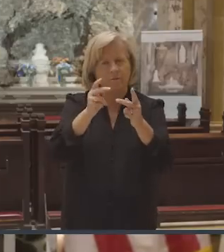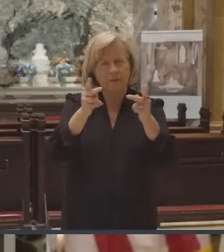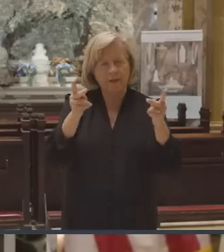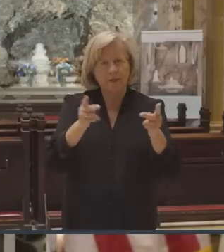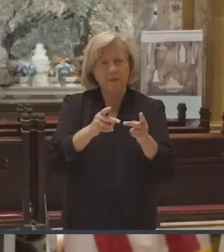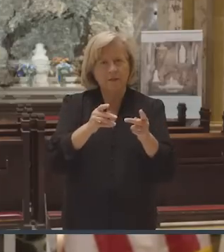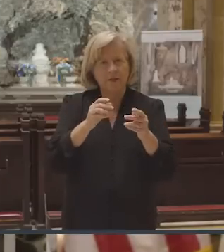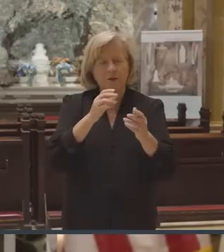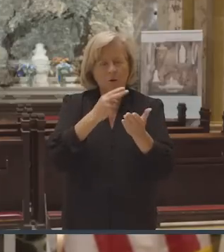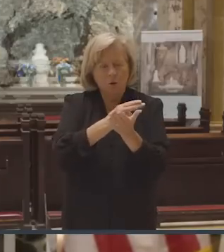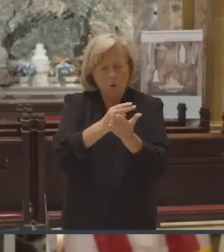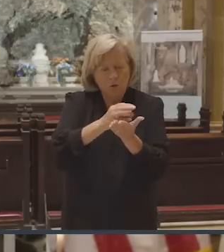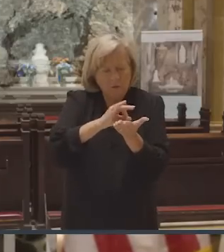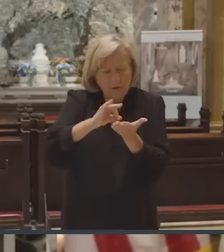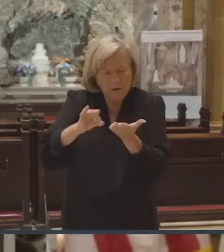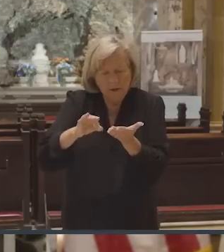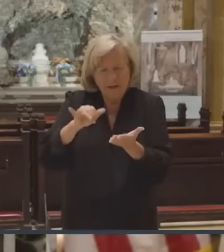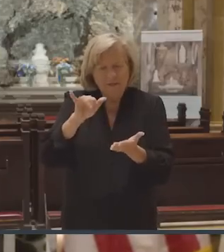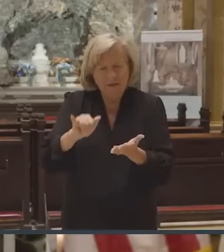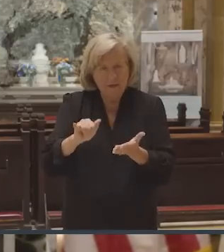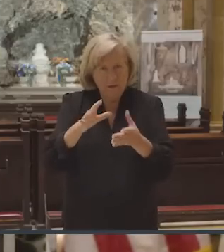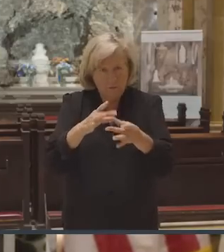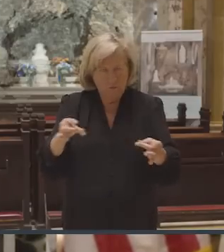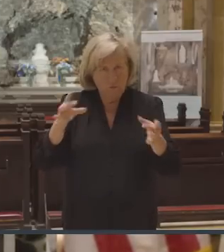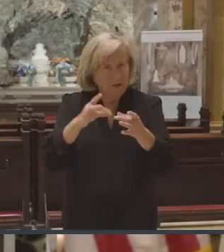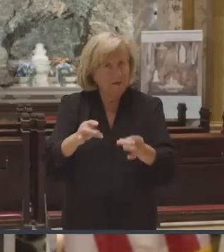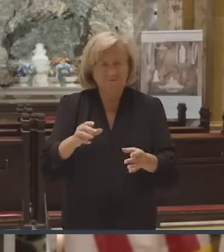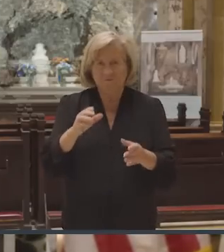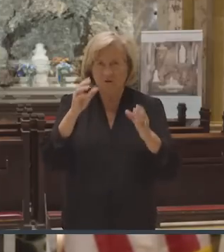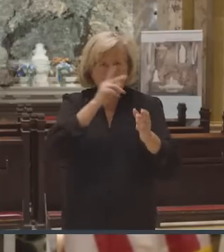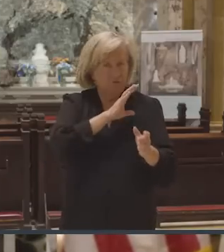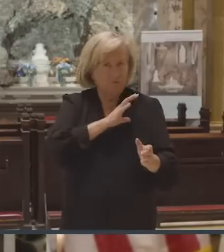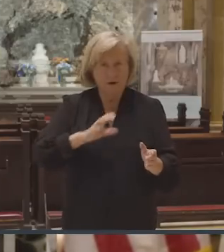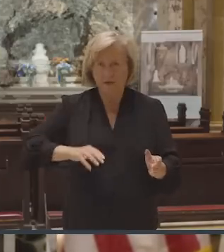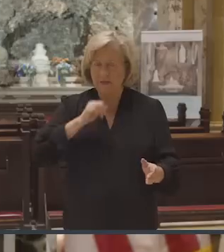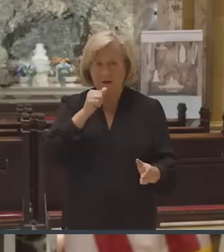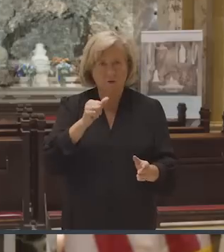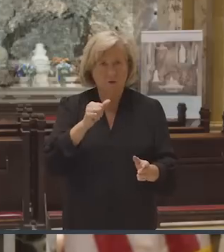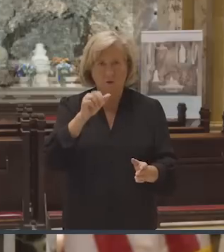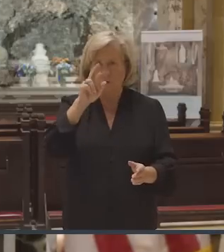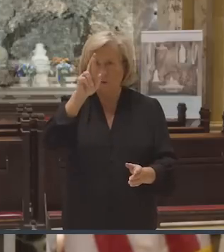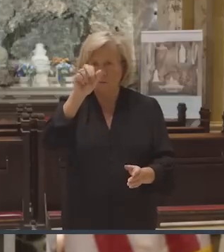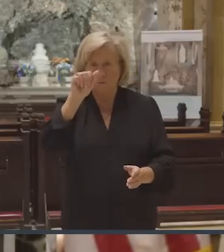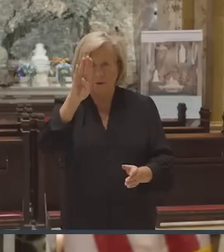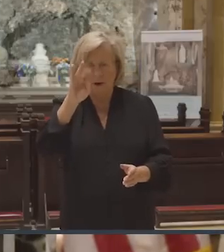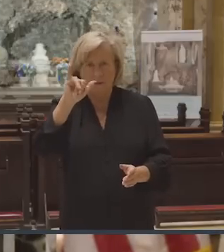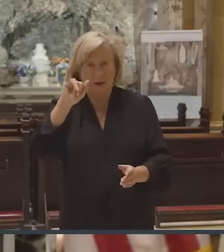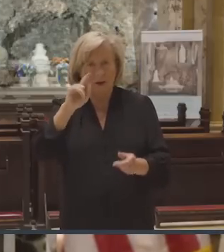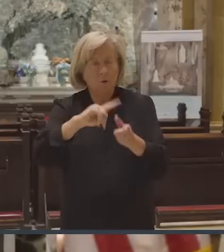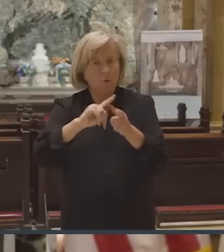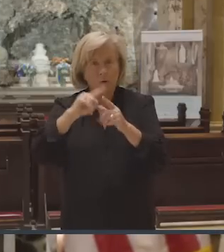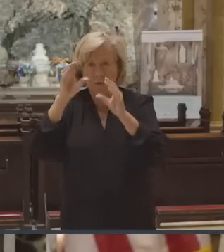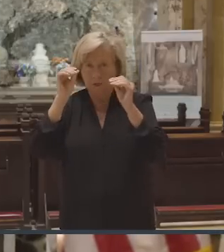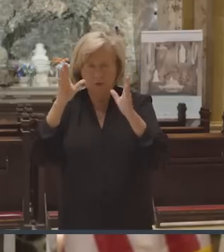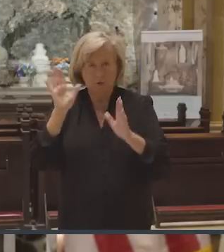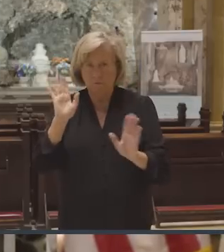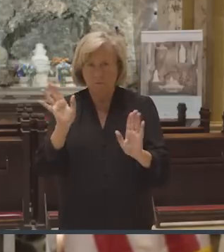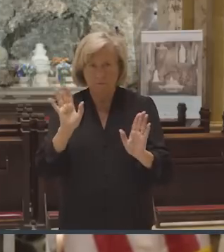In this passage, Christ isn't called rabbi or teacher, but in the last moments of his life,